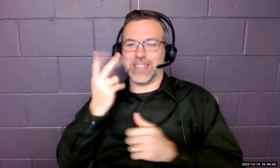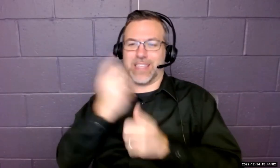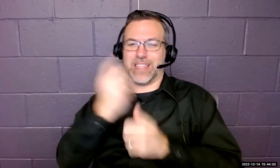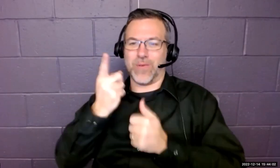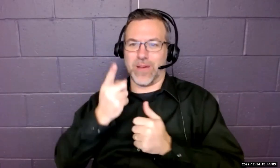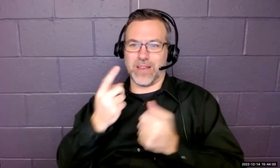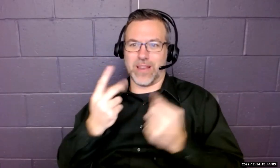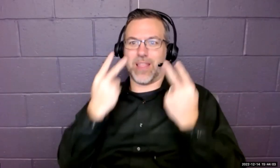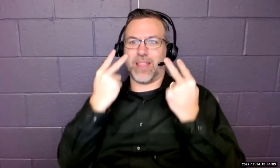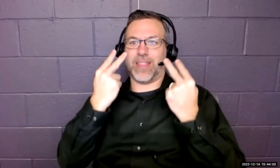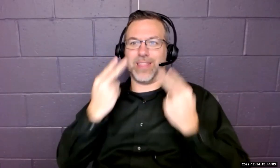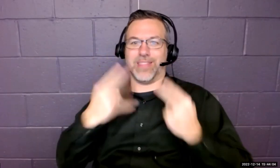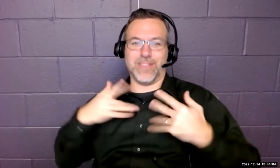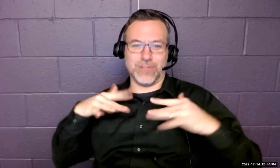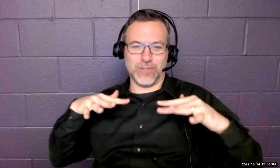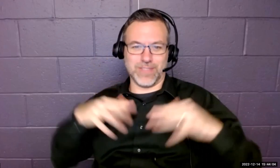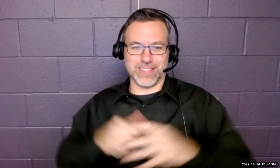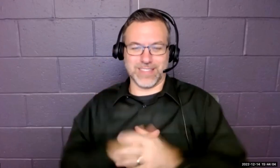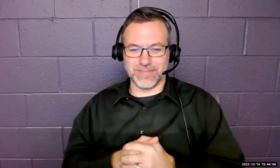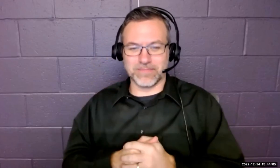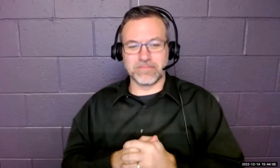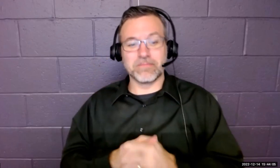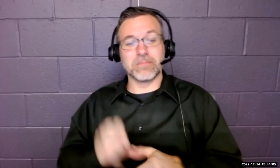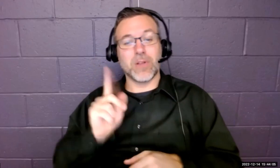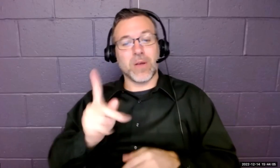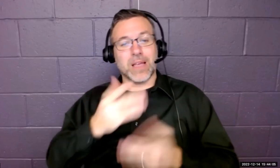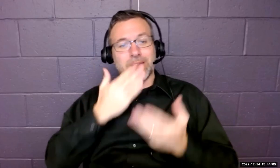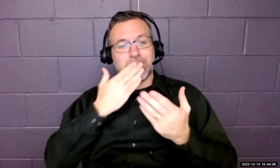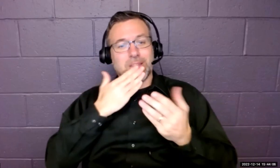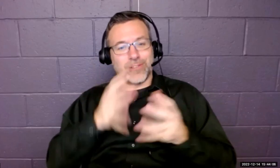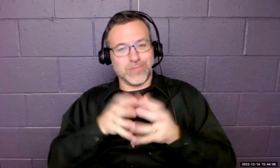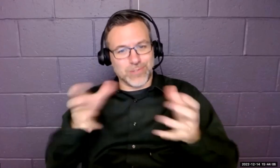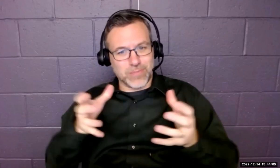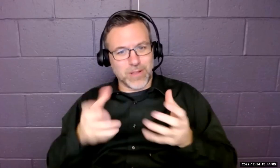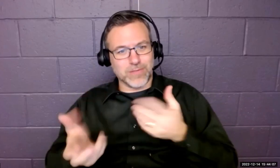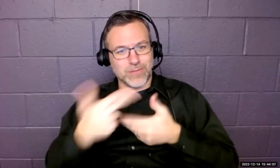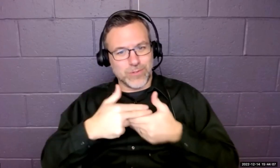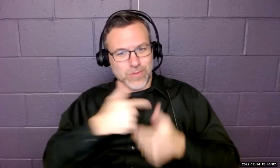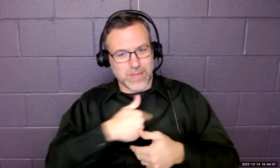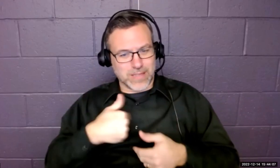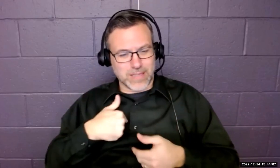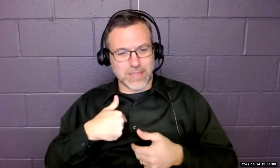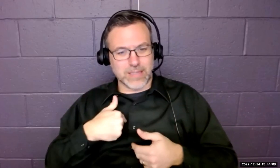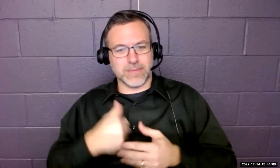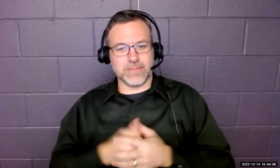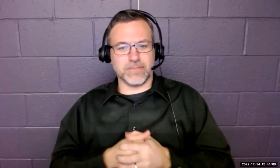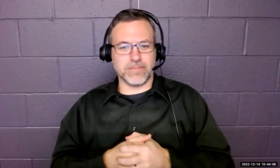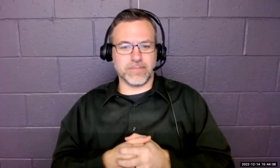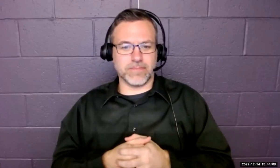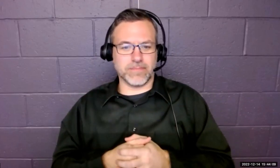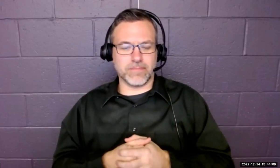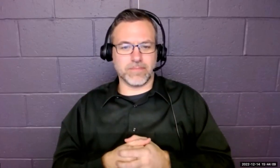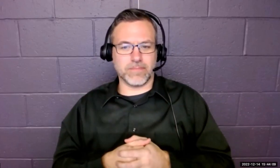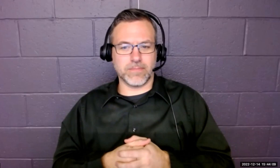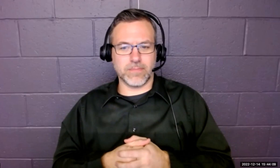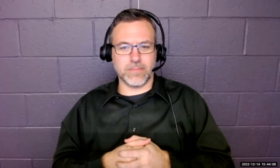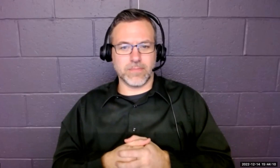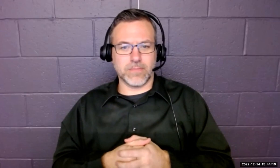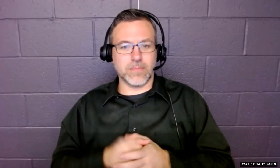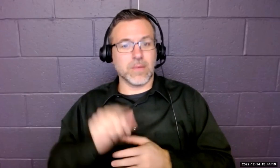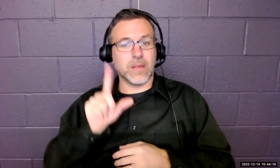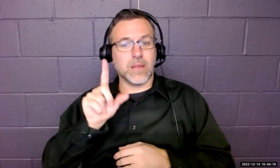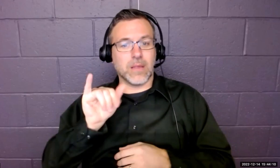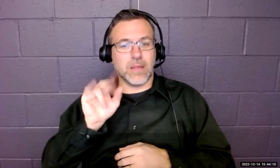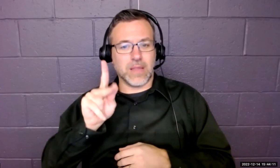a little nervous. Okay. All right. So thank you guys very much for joining us today. Um, and apparently the links